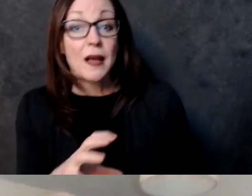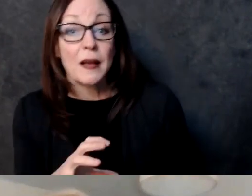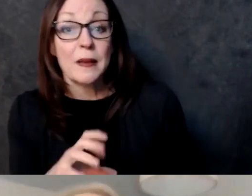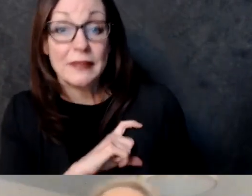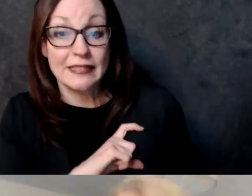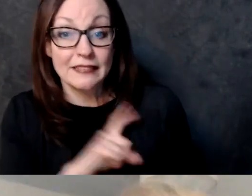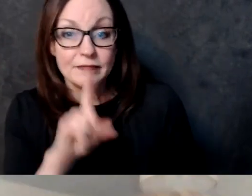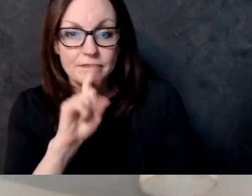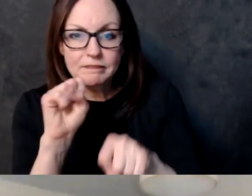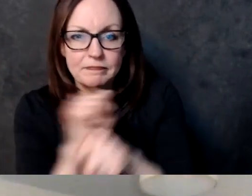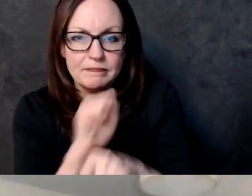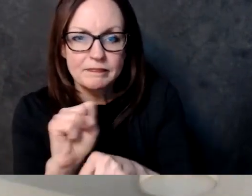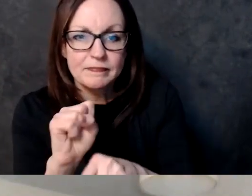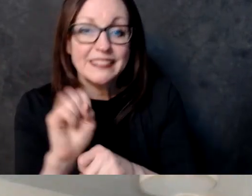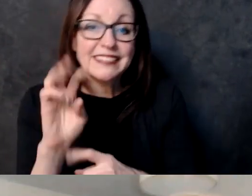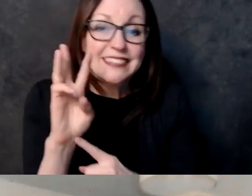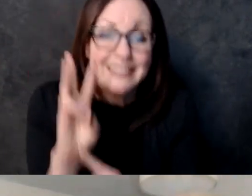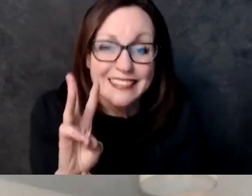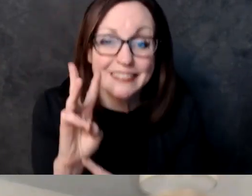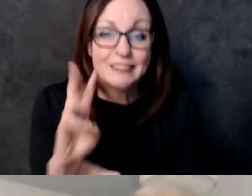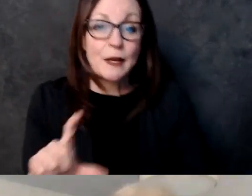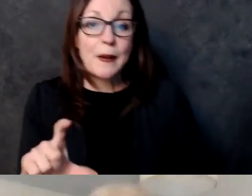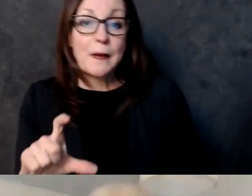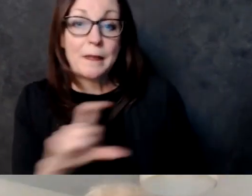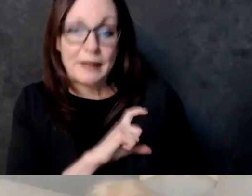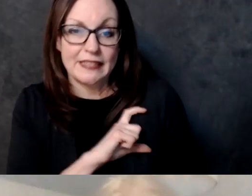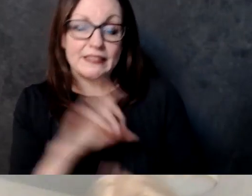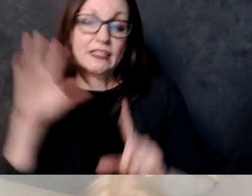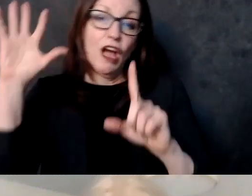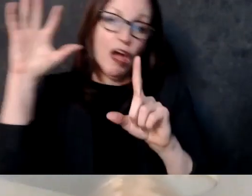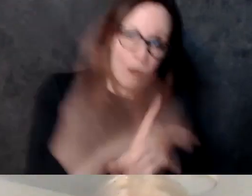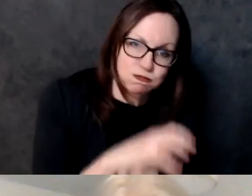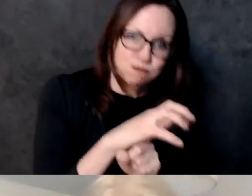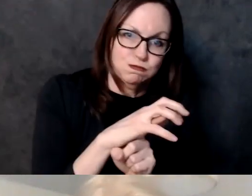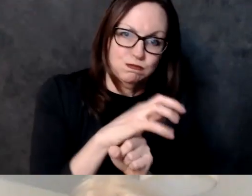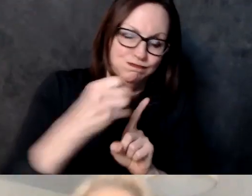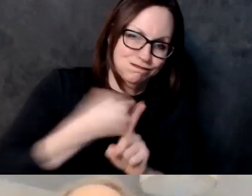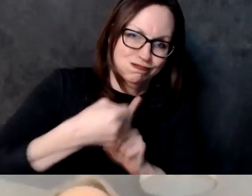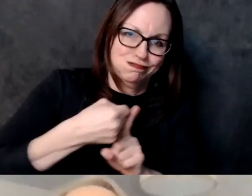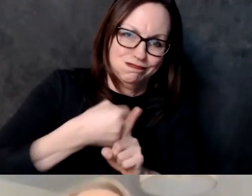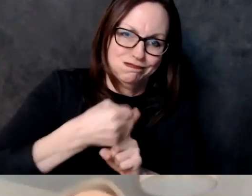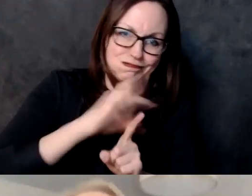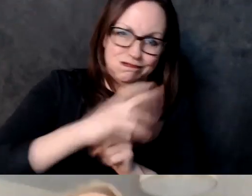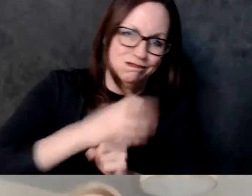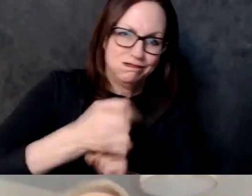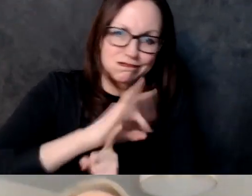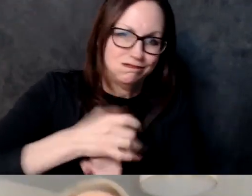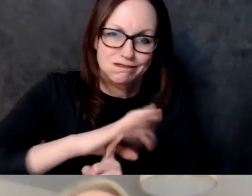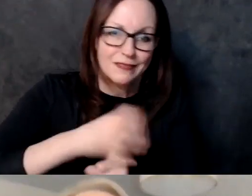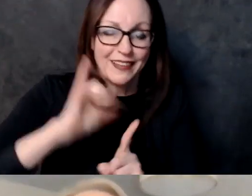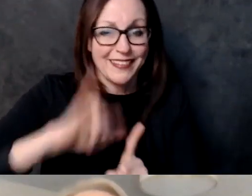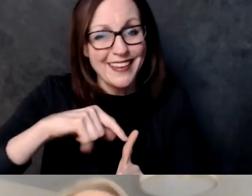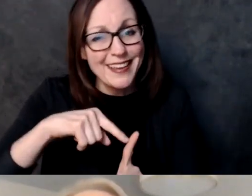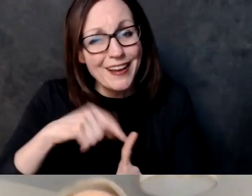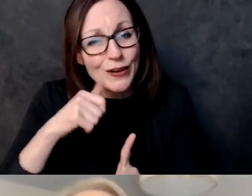just common sense you tell you not to behave that way but it's very obvious not to behave in the manner that they behaved in um you know and